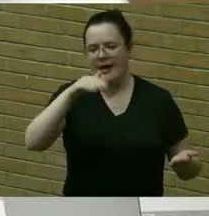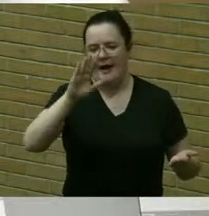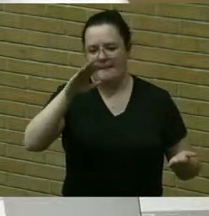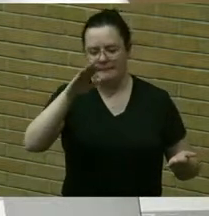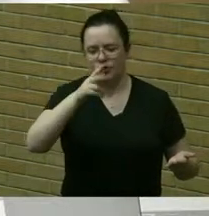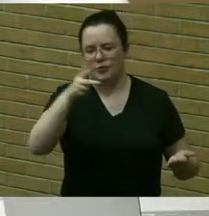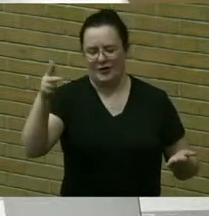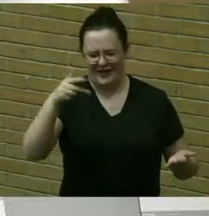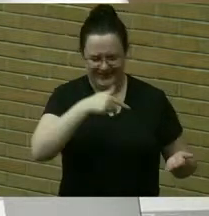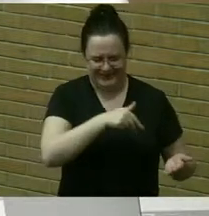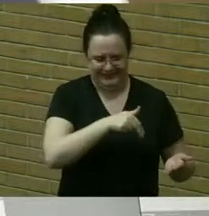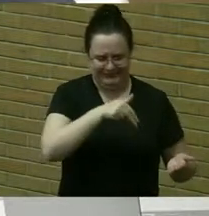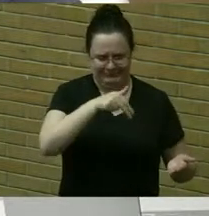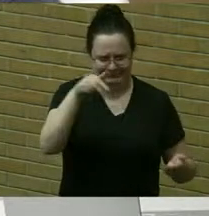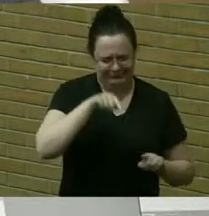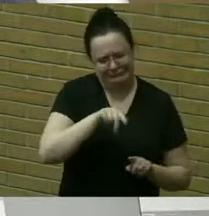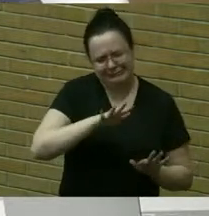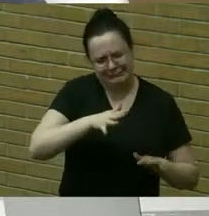accessibility issues